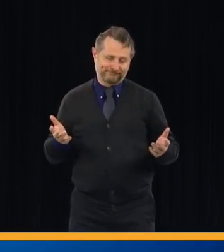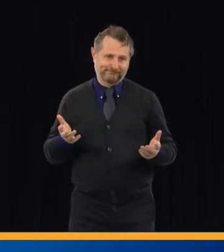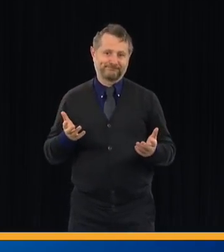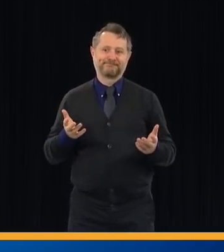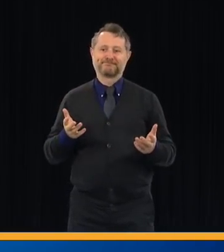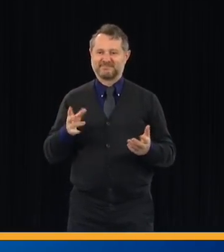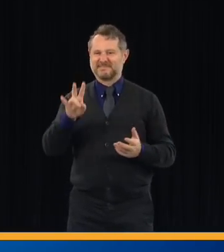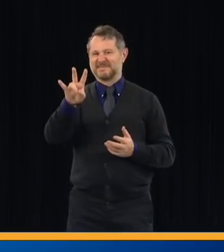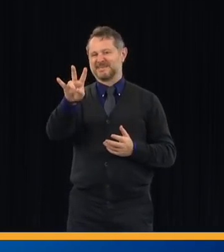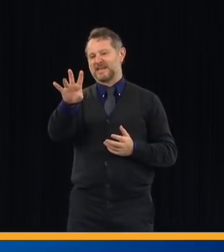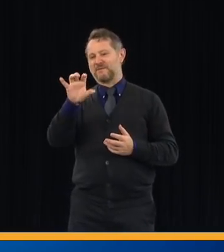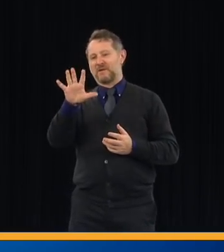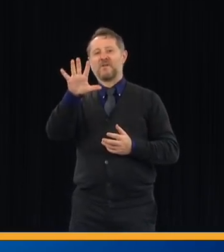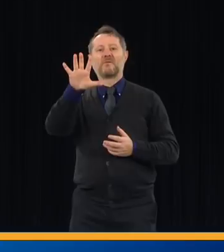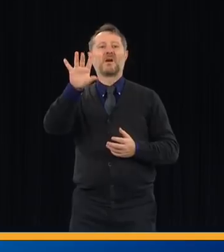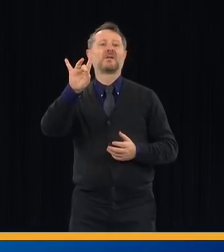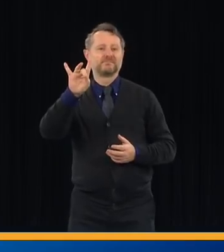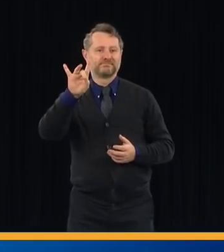is 758.